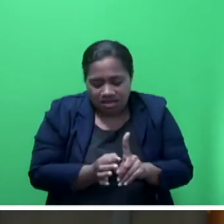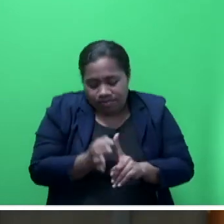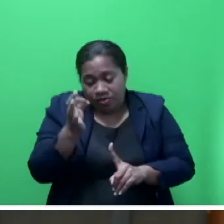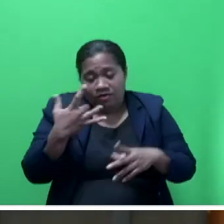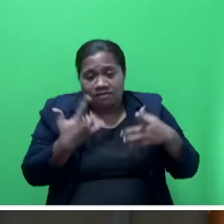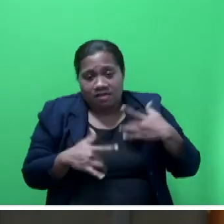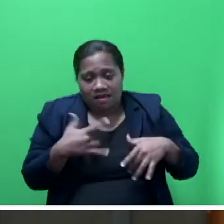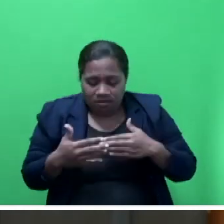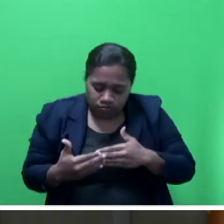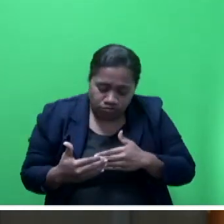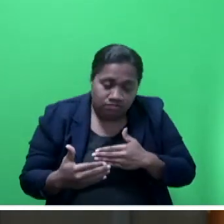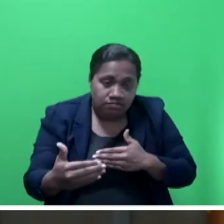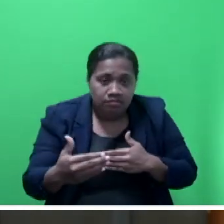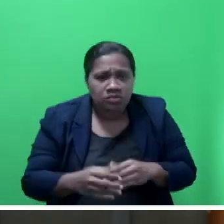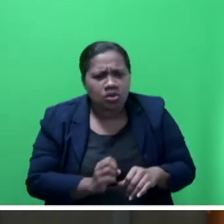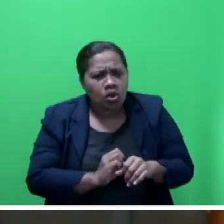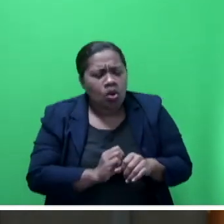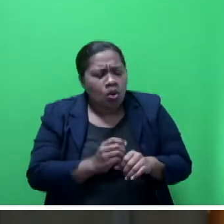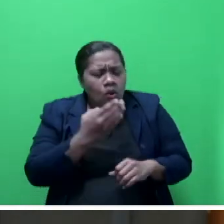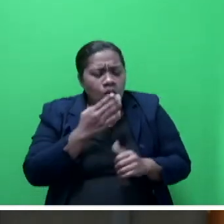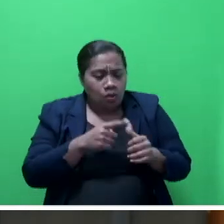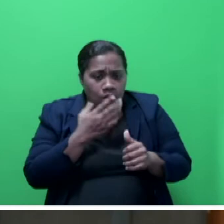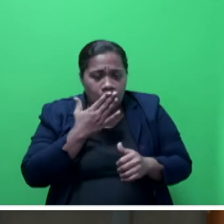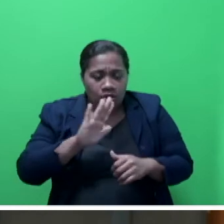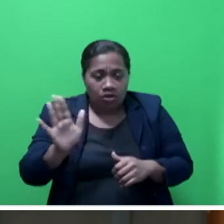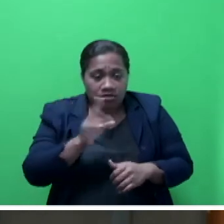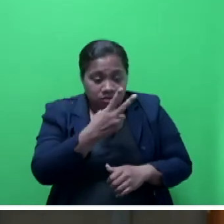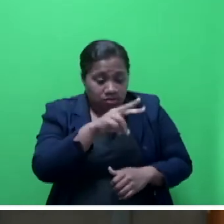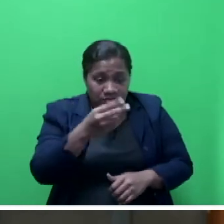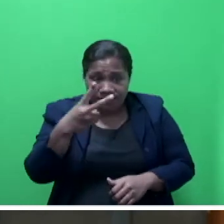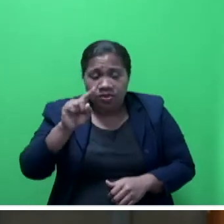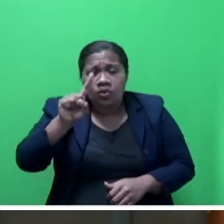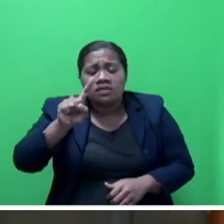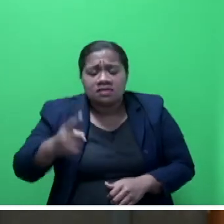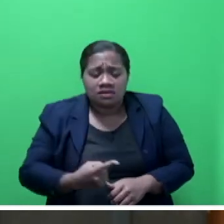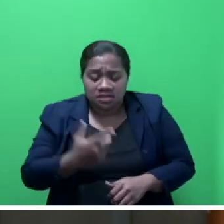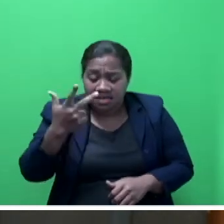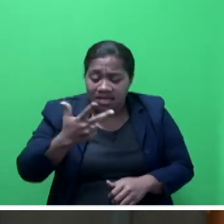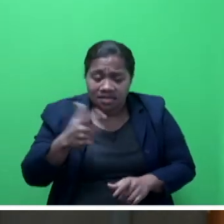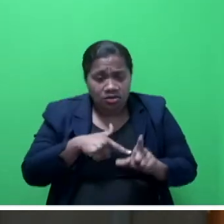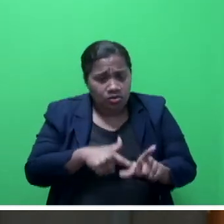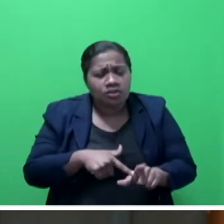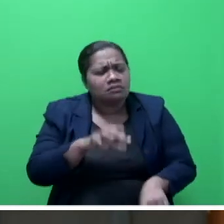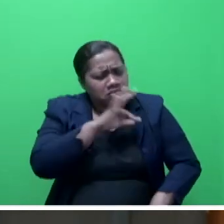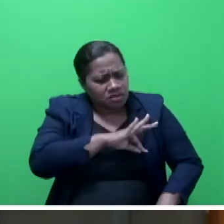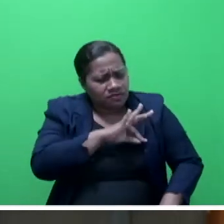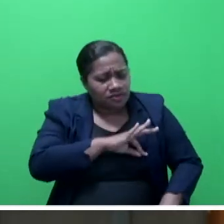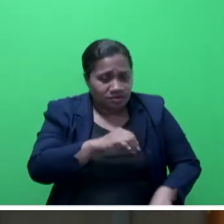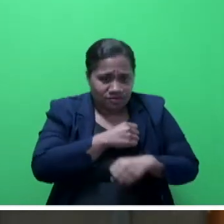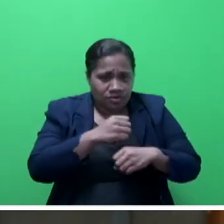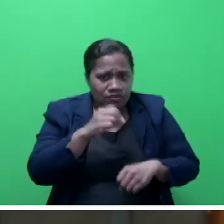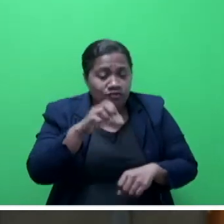Mr Speaker Say, since August 2020, 1,080 youths have benefited from our trainings across the country.